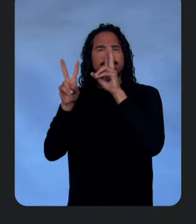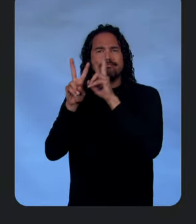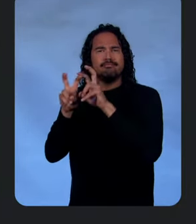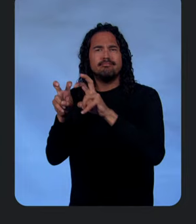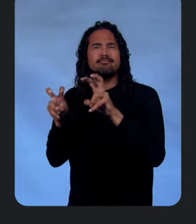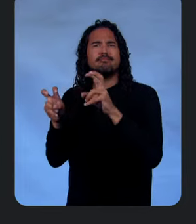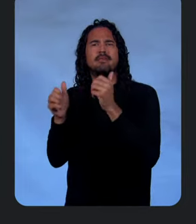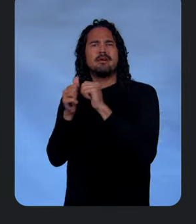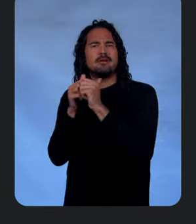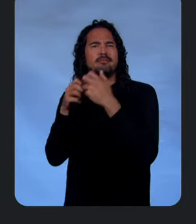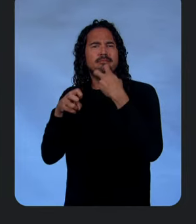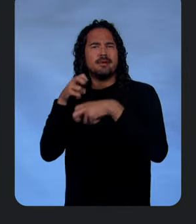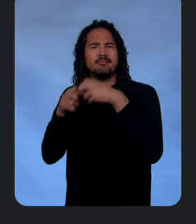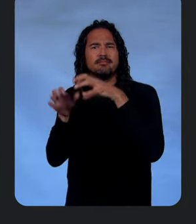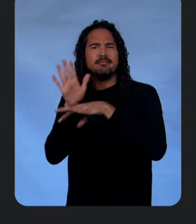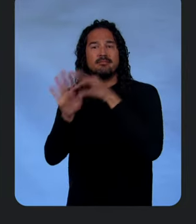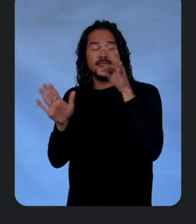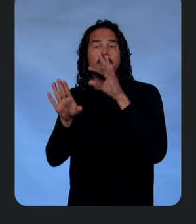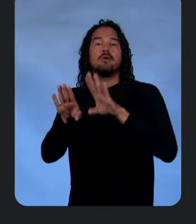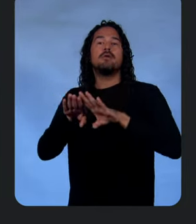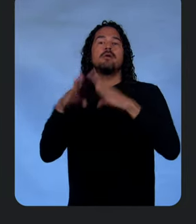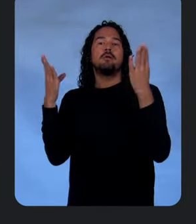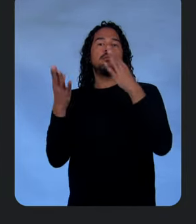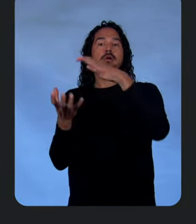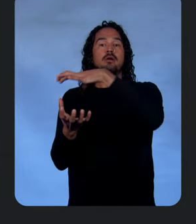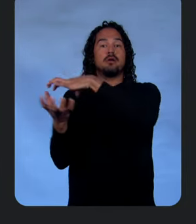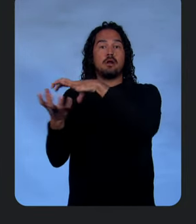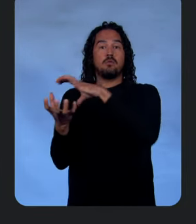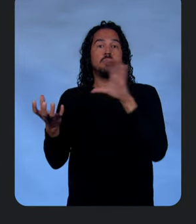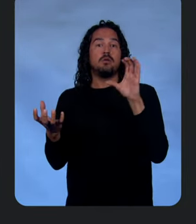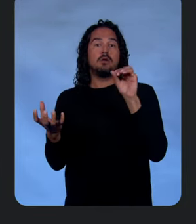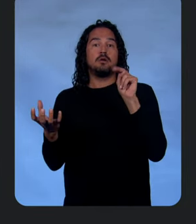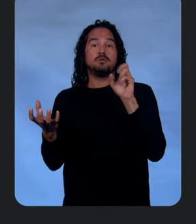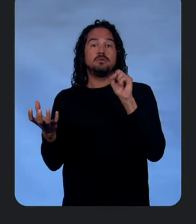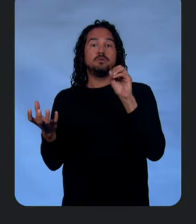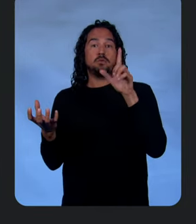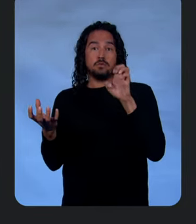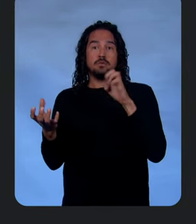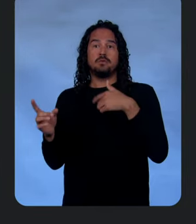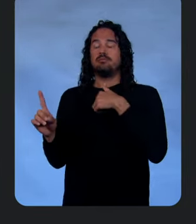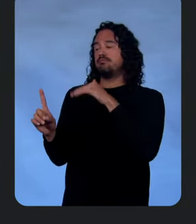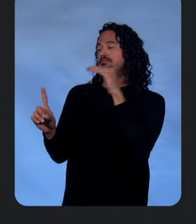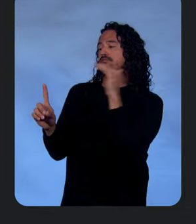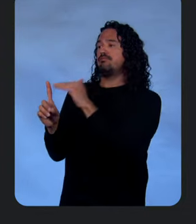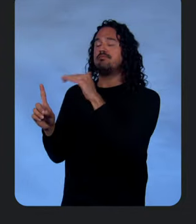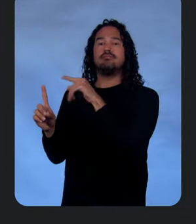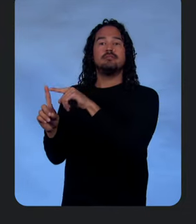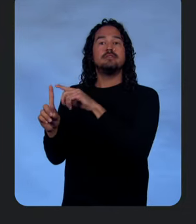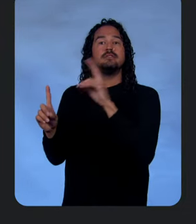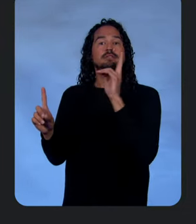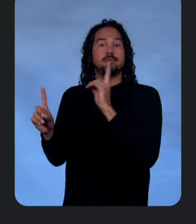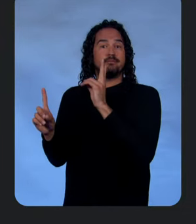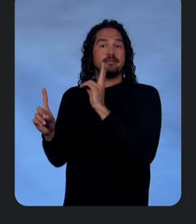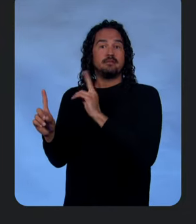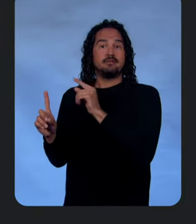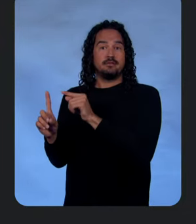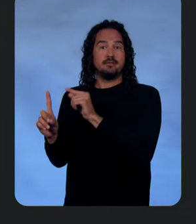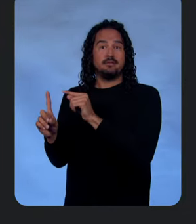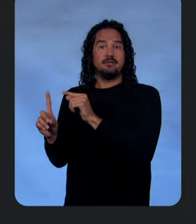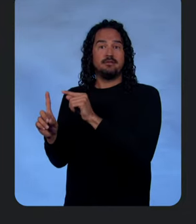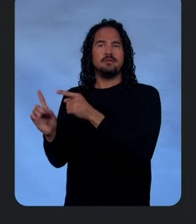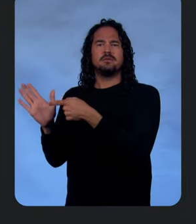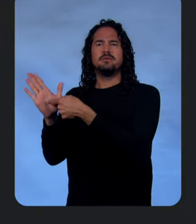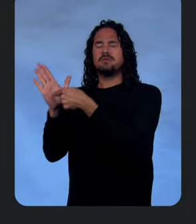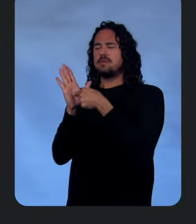So, I'm going to open up the Cloud Console here. I'm going to start by asking Gemini to show me recent alerts